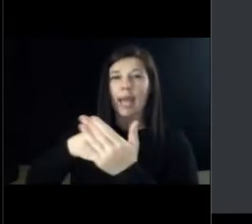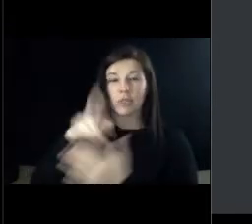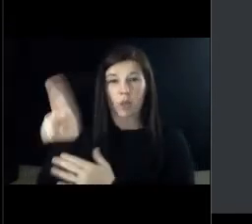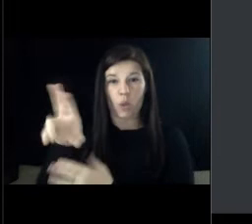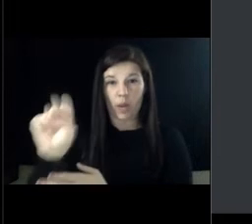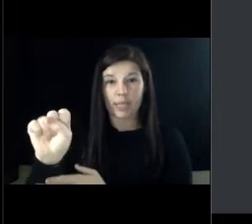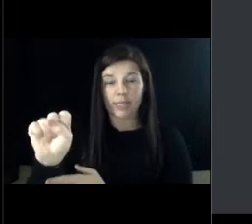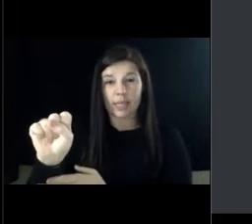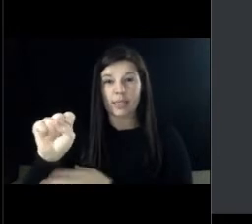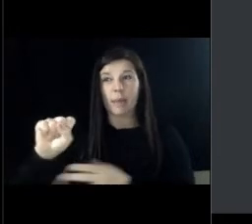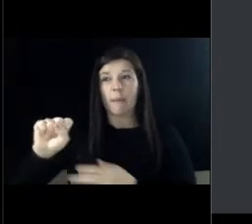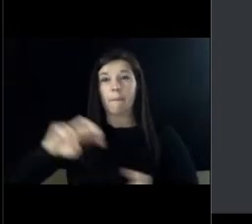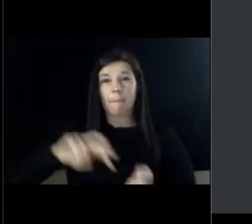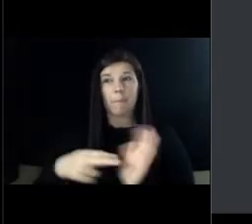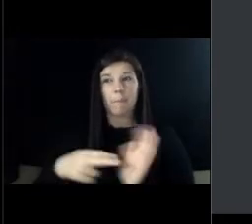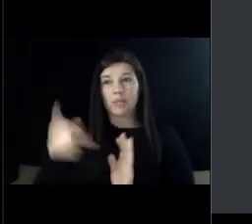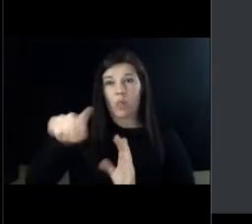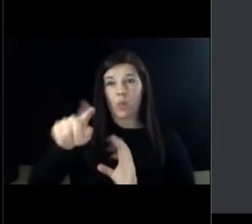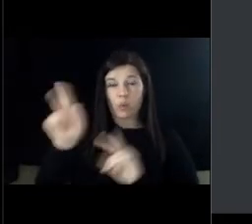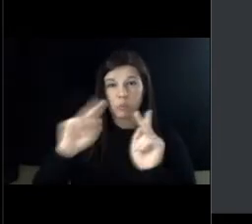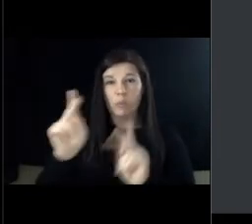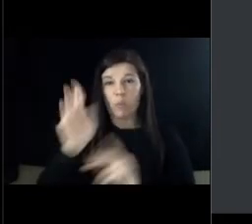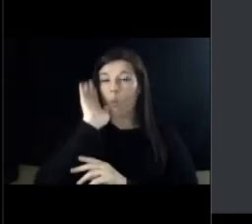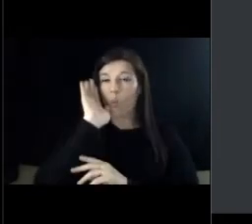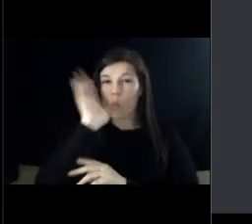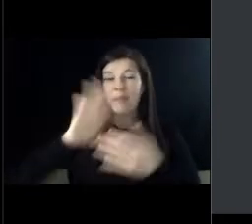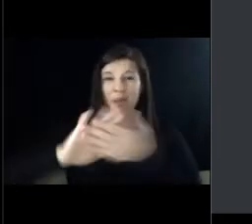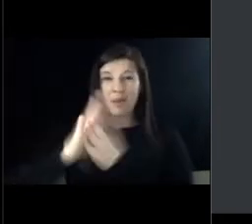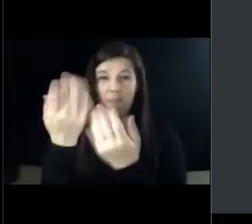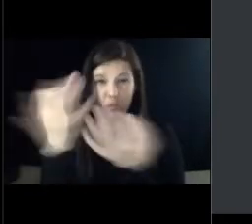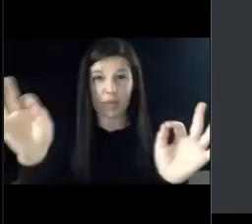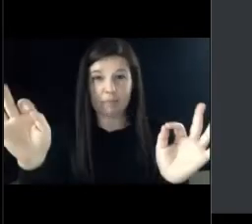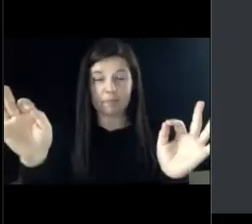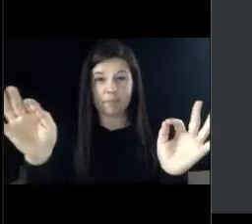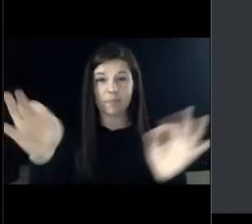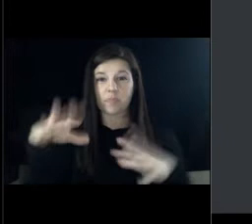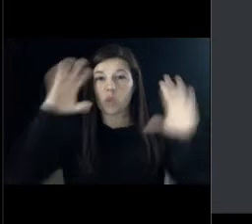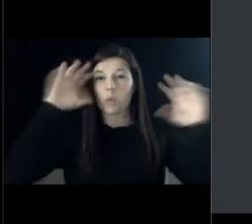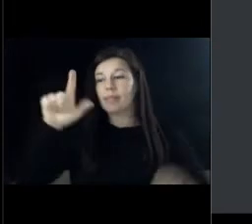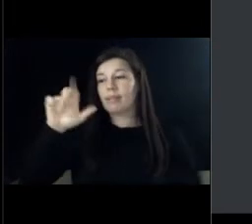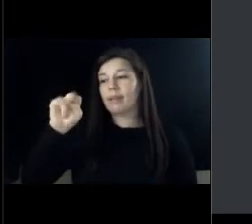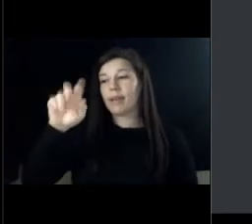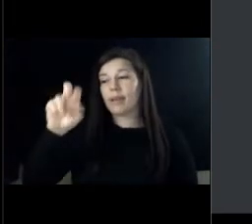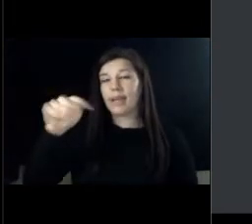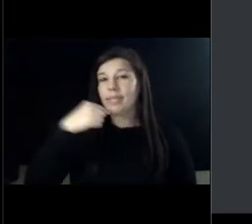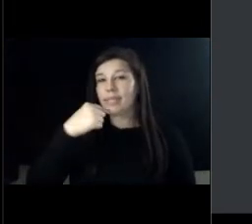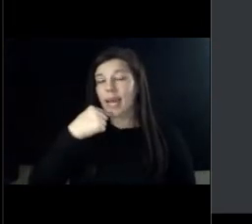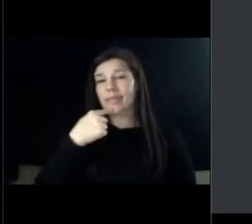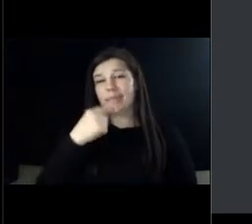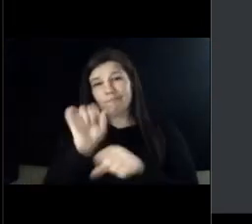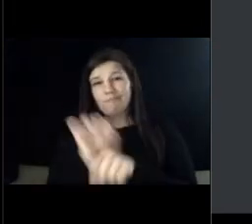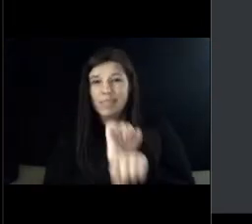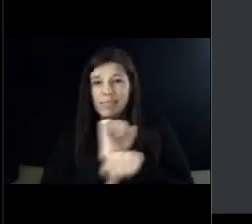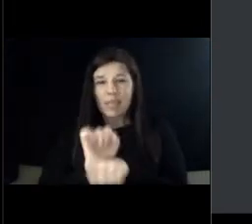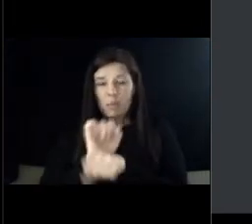be then hence forward and forever free and whereas president lincoln correctly believes slavery to be in